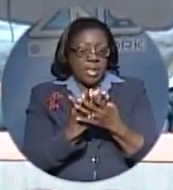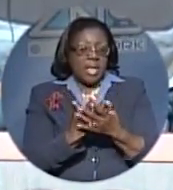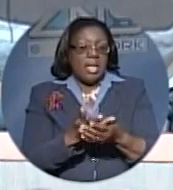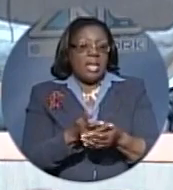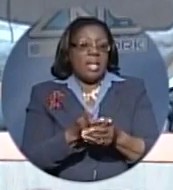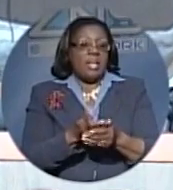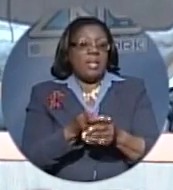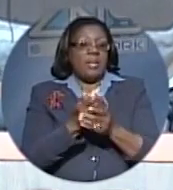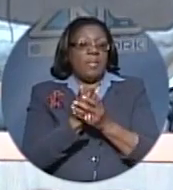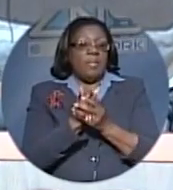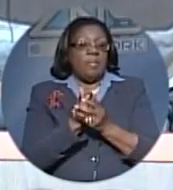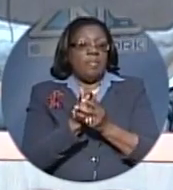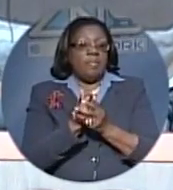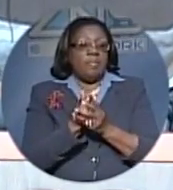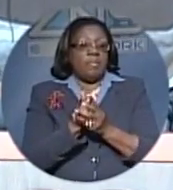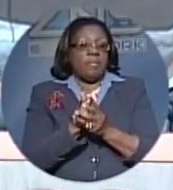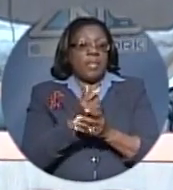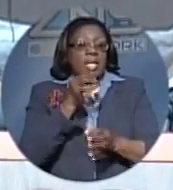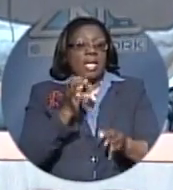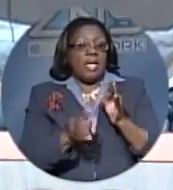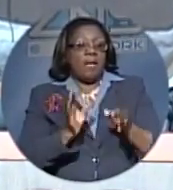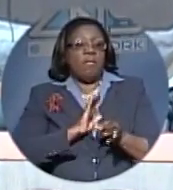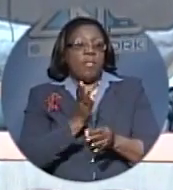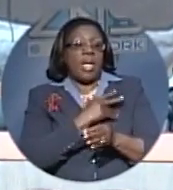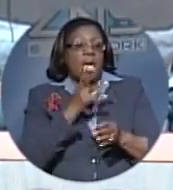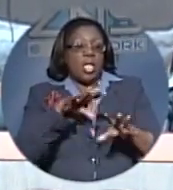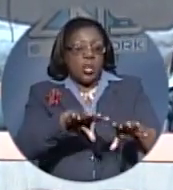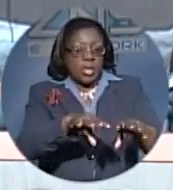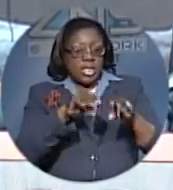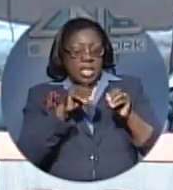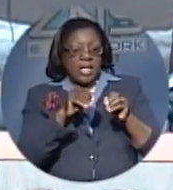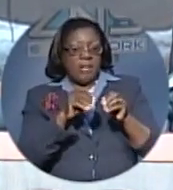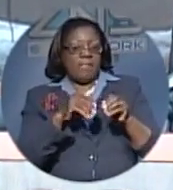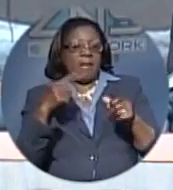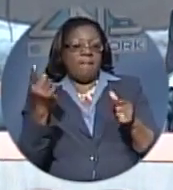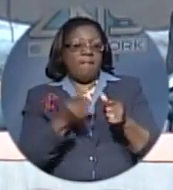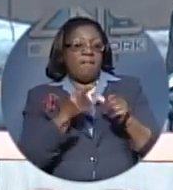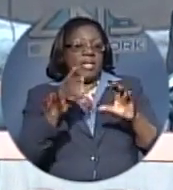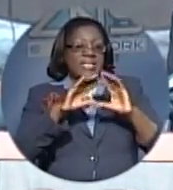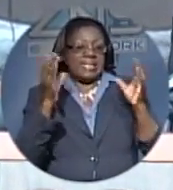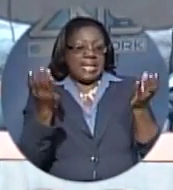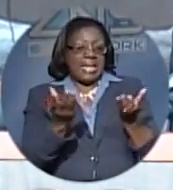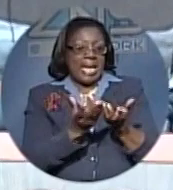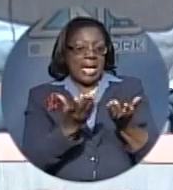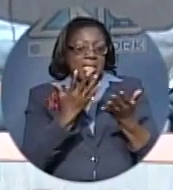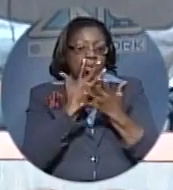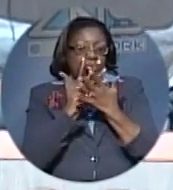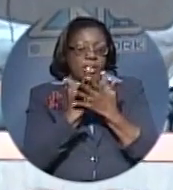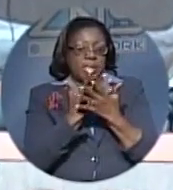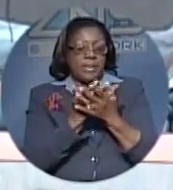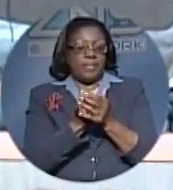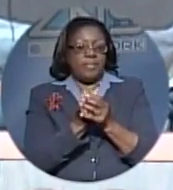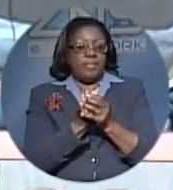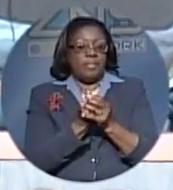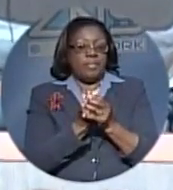must never return if we are to achieve a first-class penal institution.